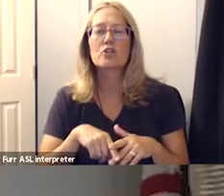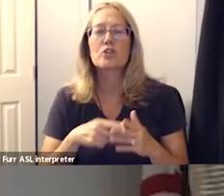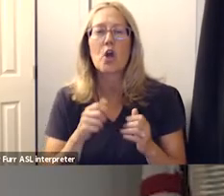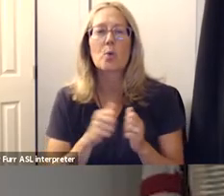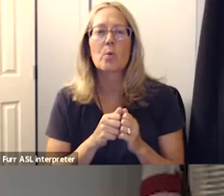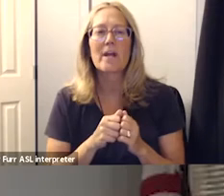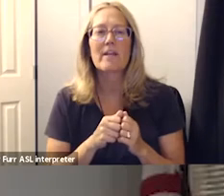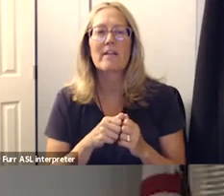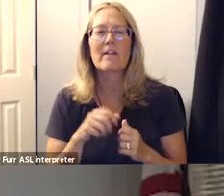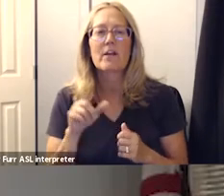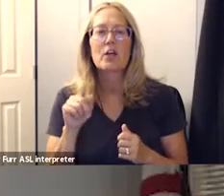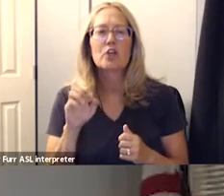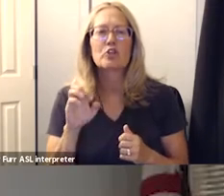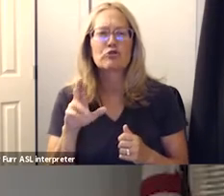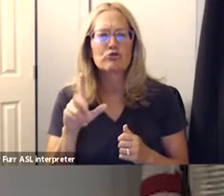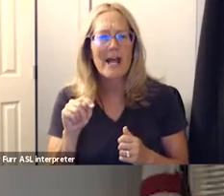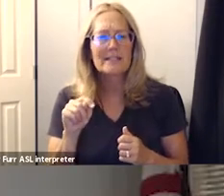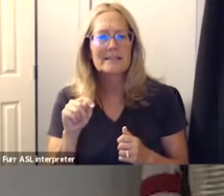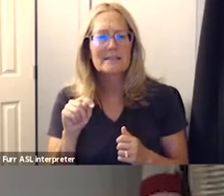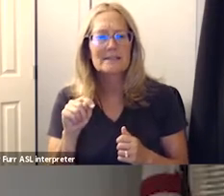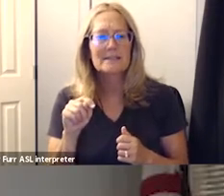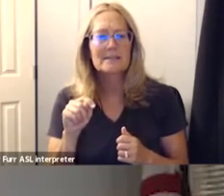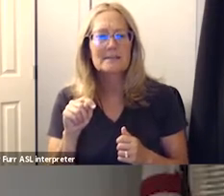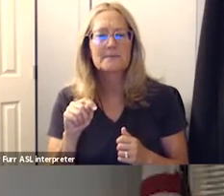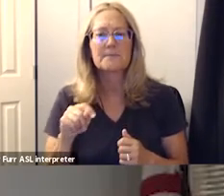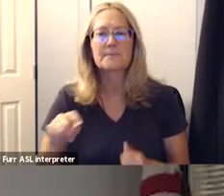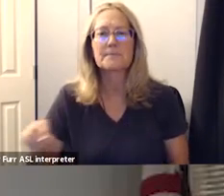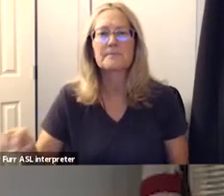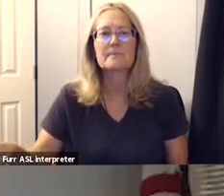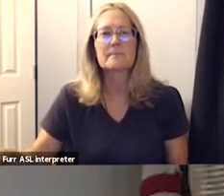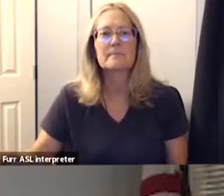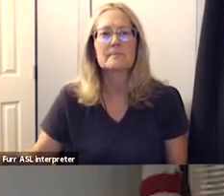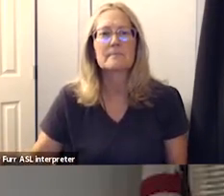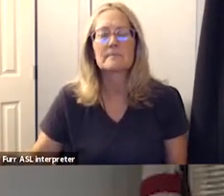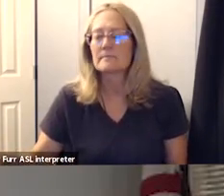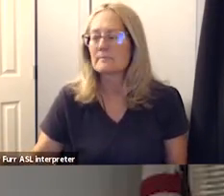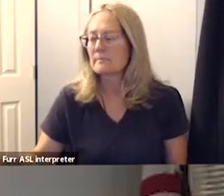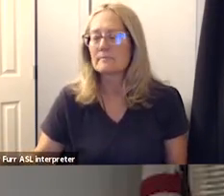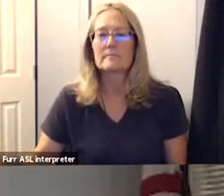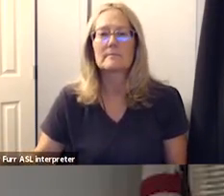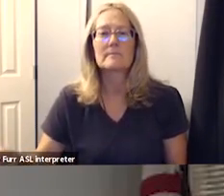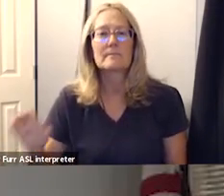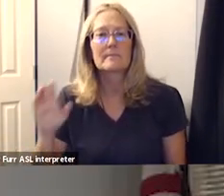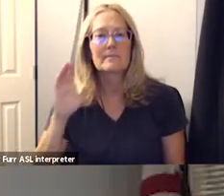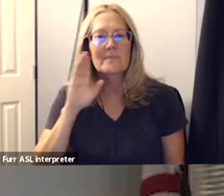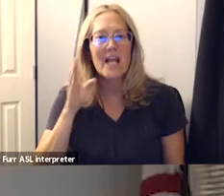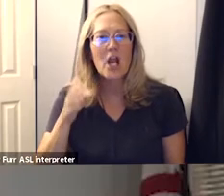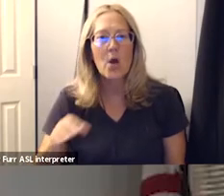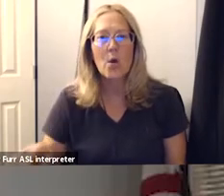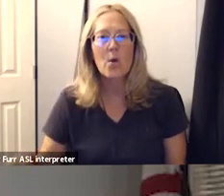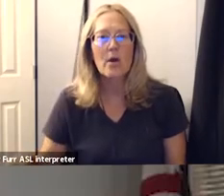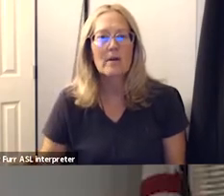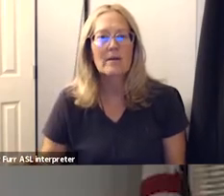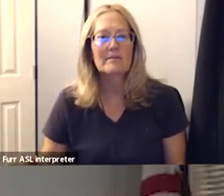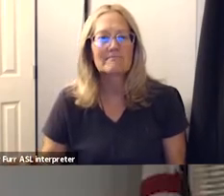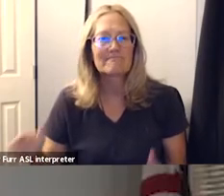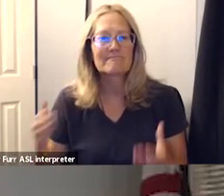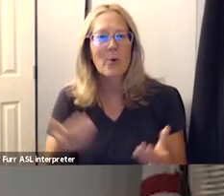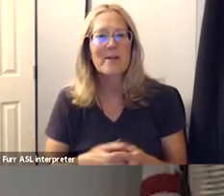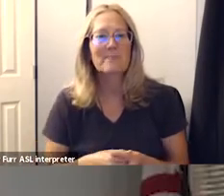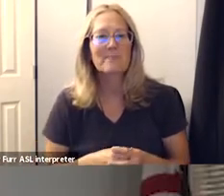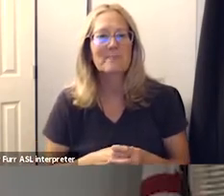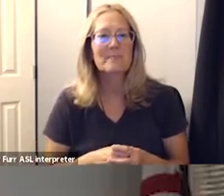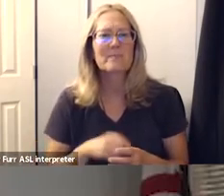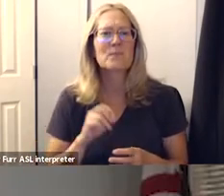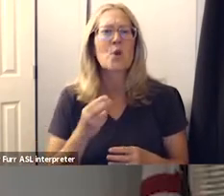williams hello yes go ahead oh